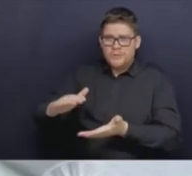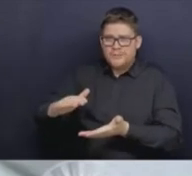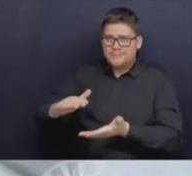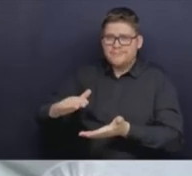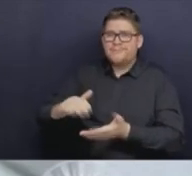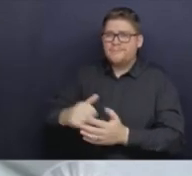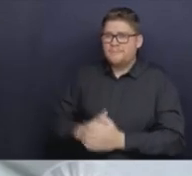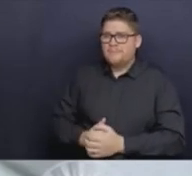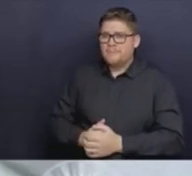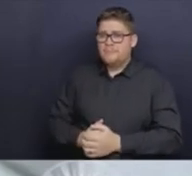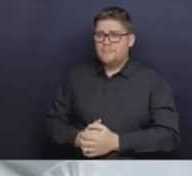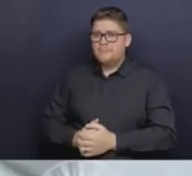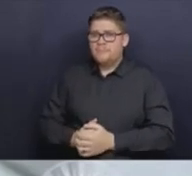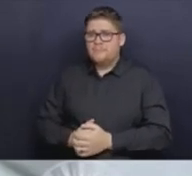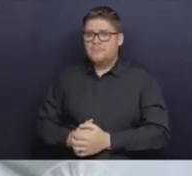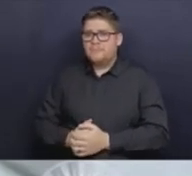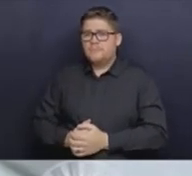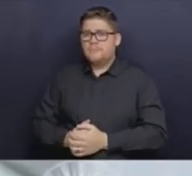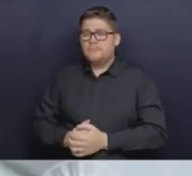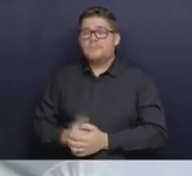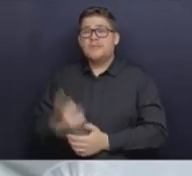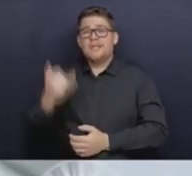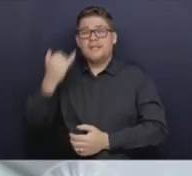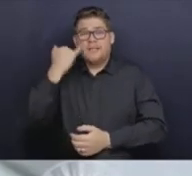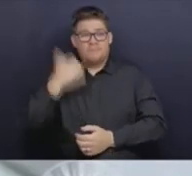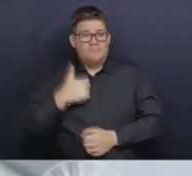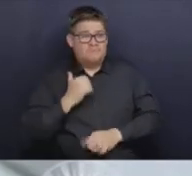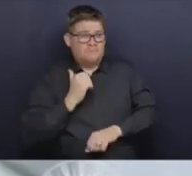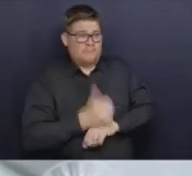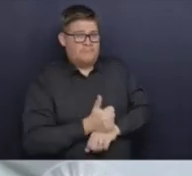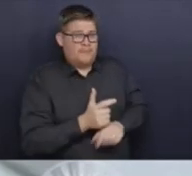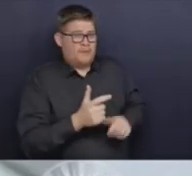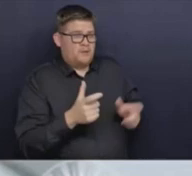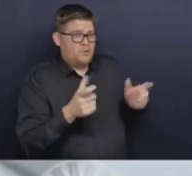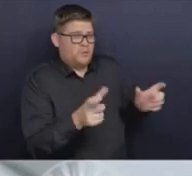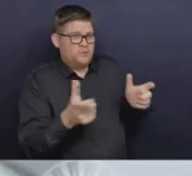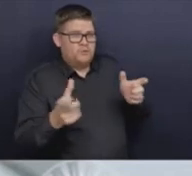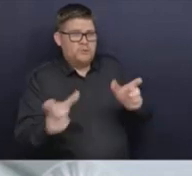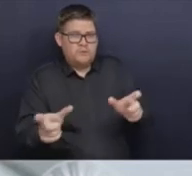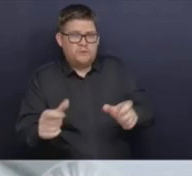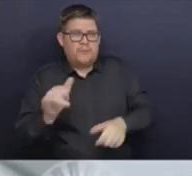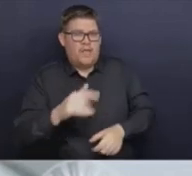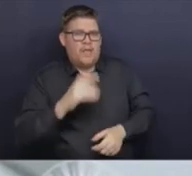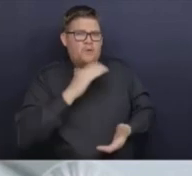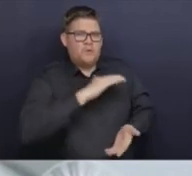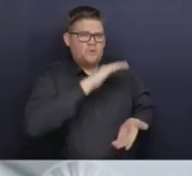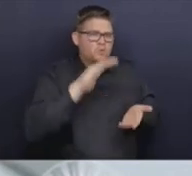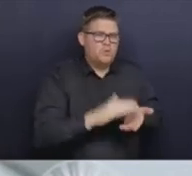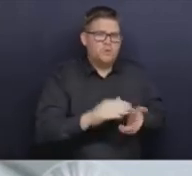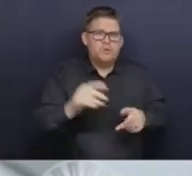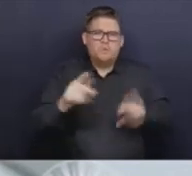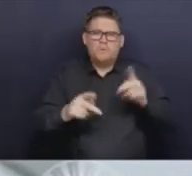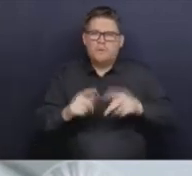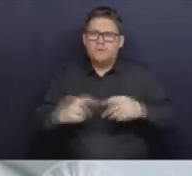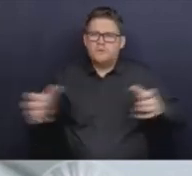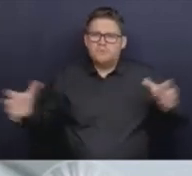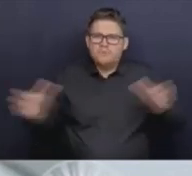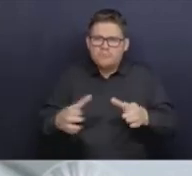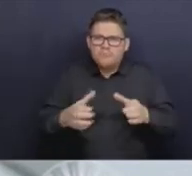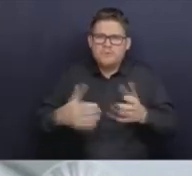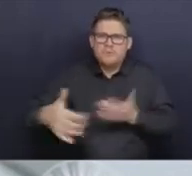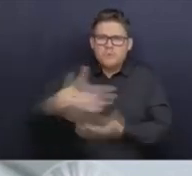people's ability to do important things in their lives. So we would have to stop large groups, stop large gatherings,